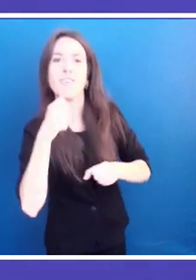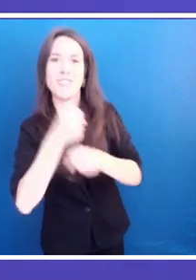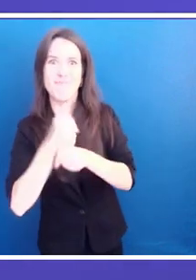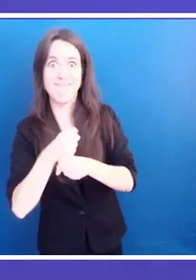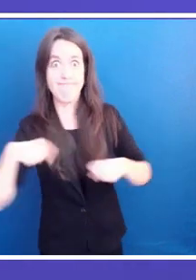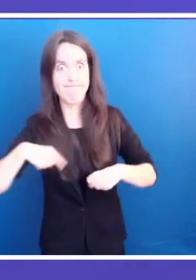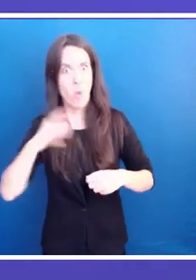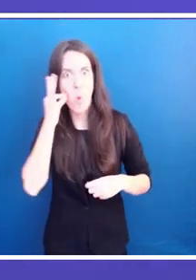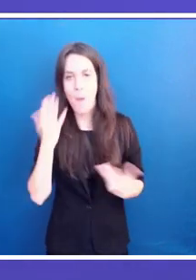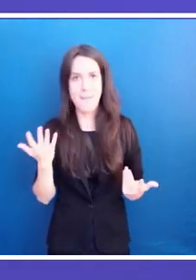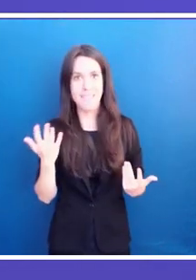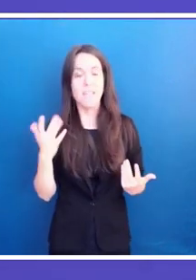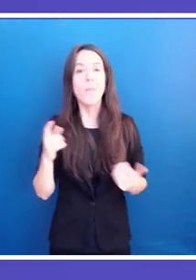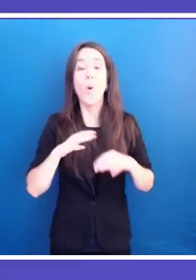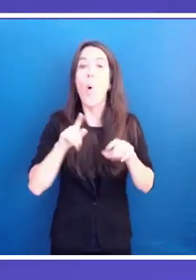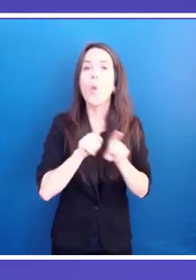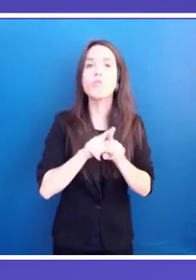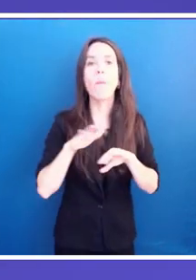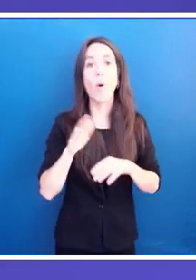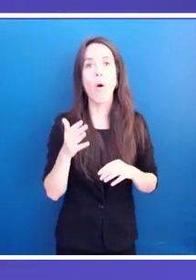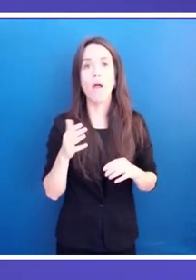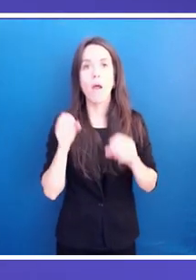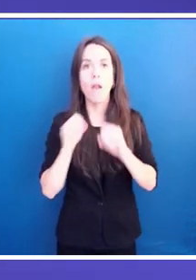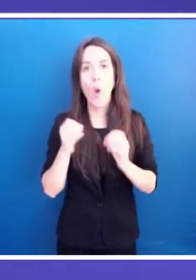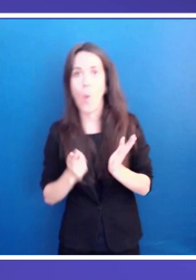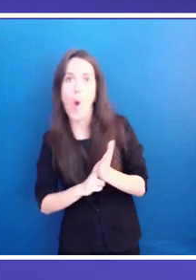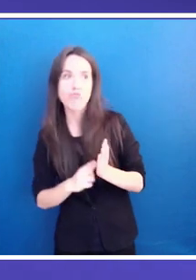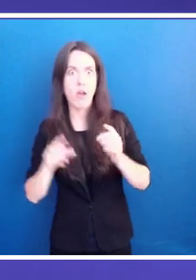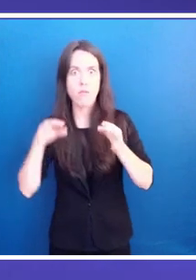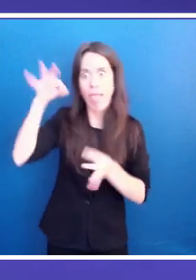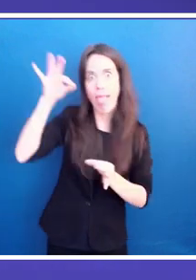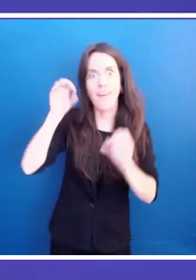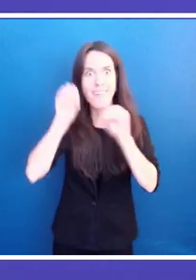most vulnerable sector to losses. Third,